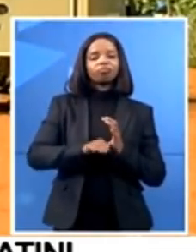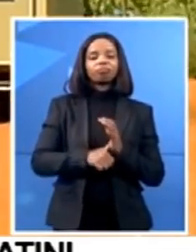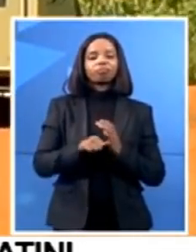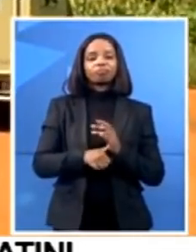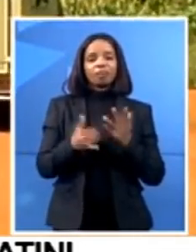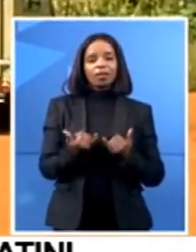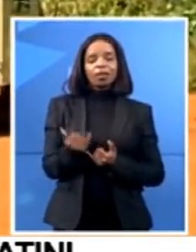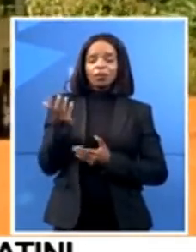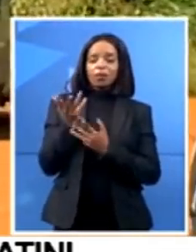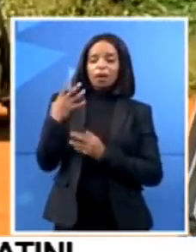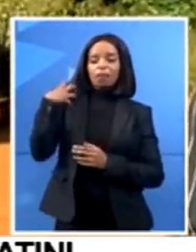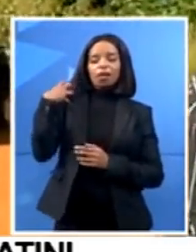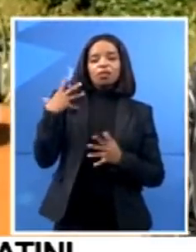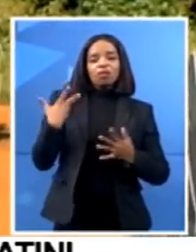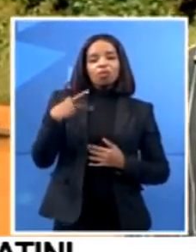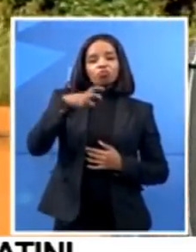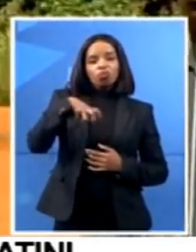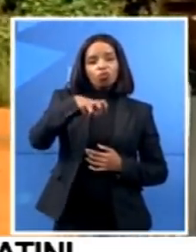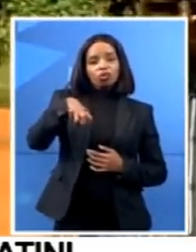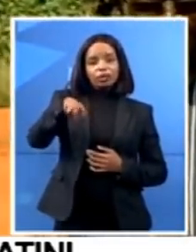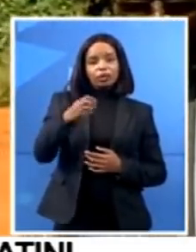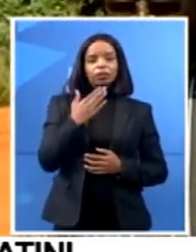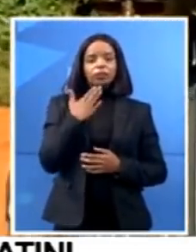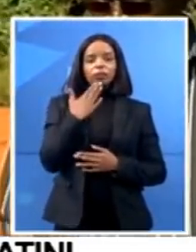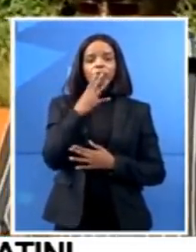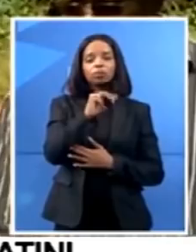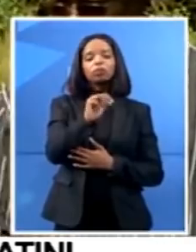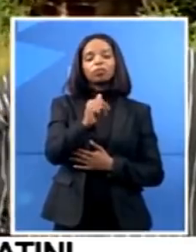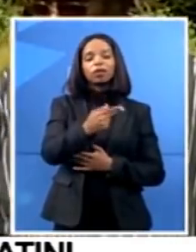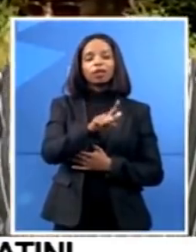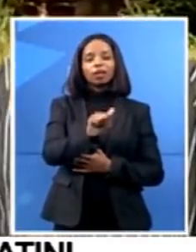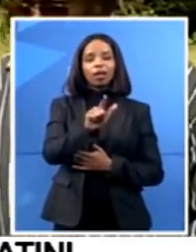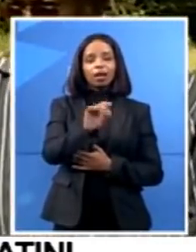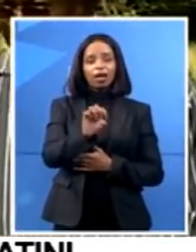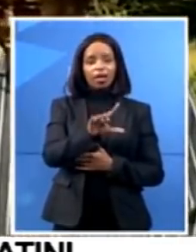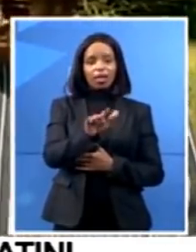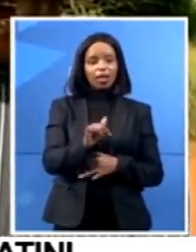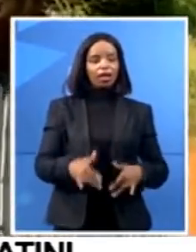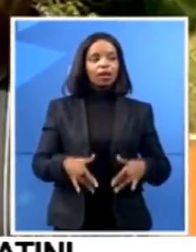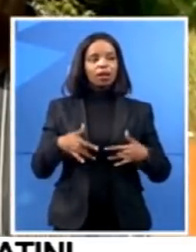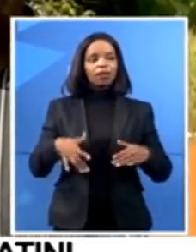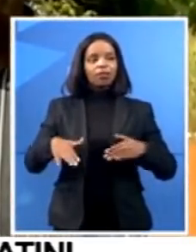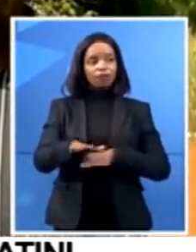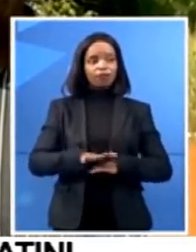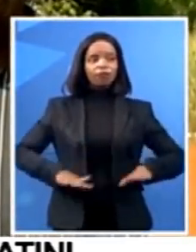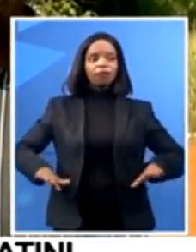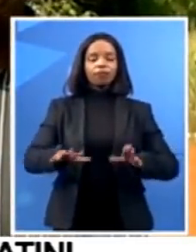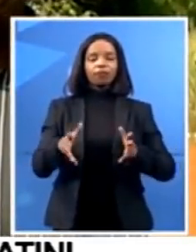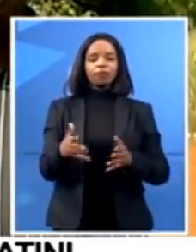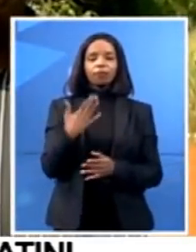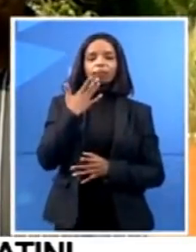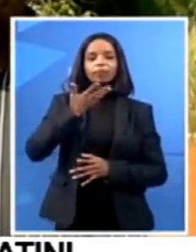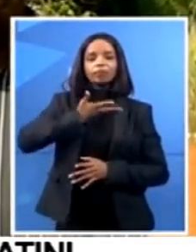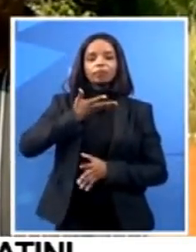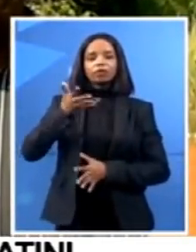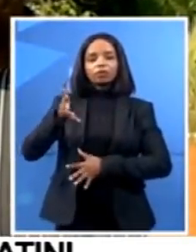He lives just around this area. Just talk to us about the situation here. We see now people come